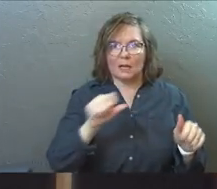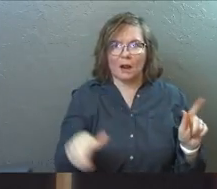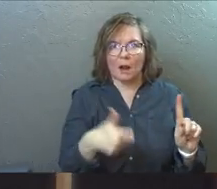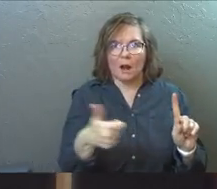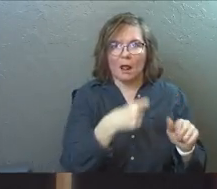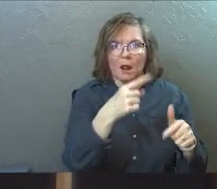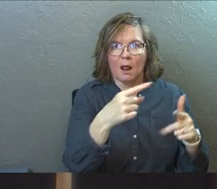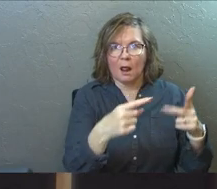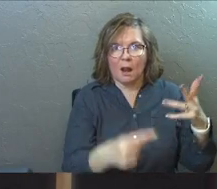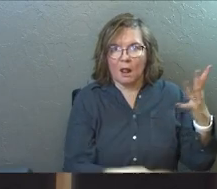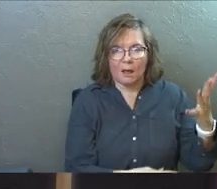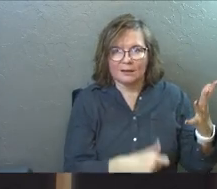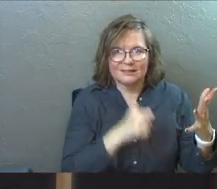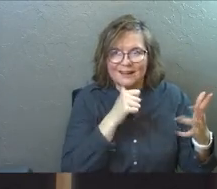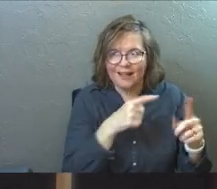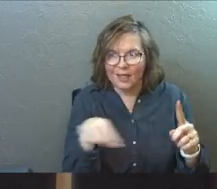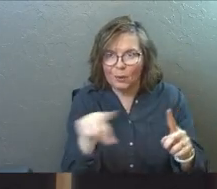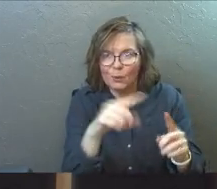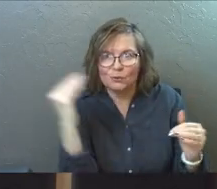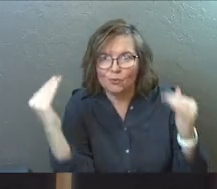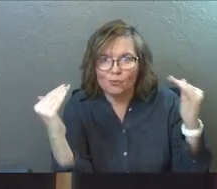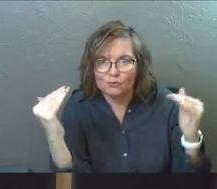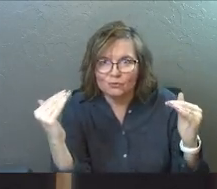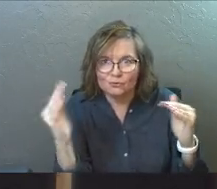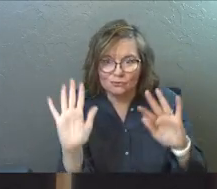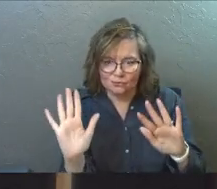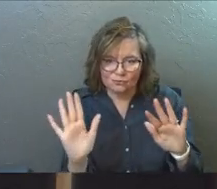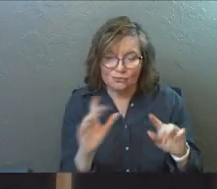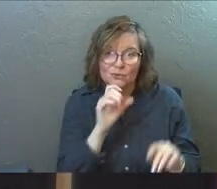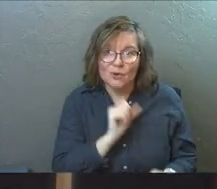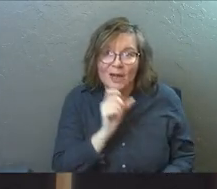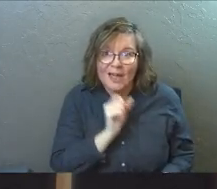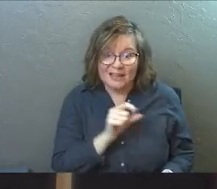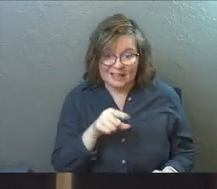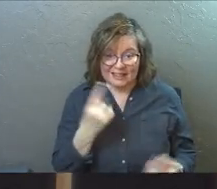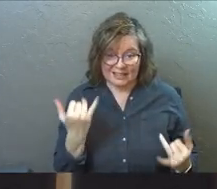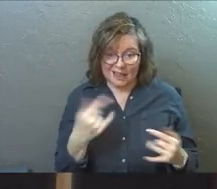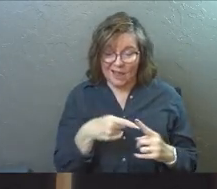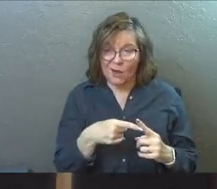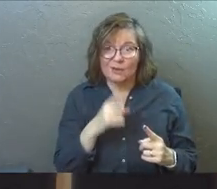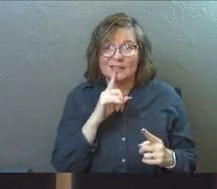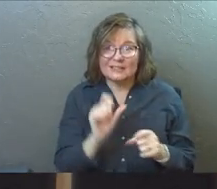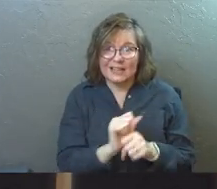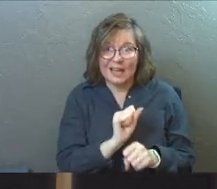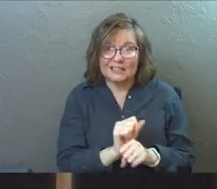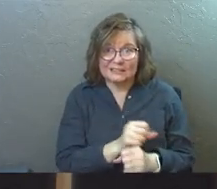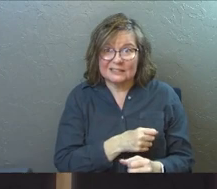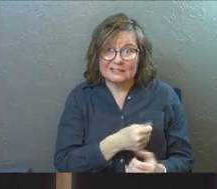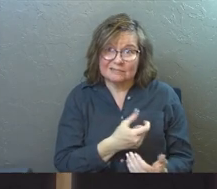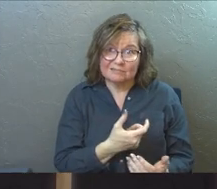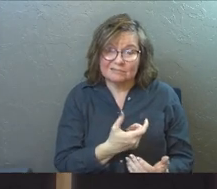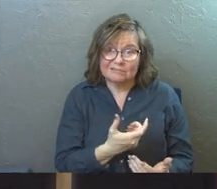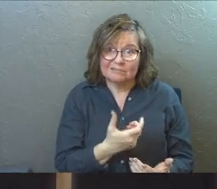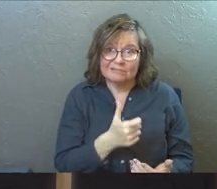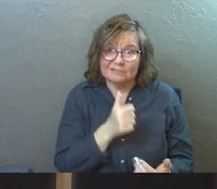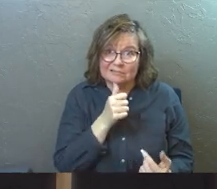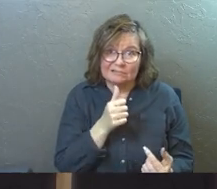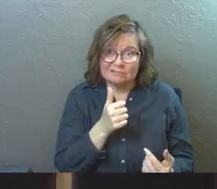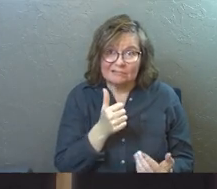They're not addicted to status like you guys are. Your age on this point is actually working against you.